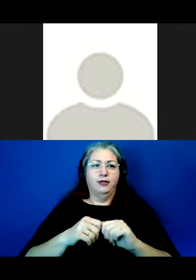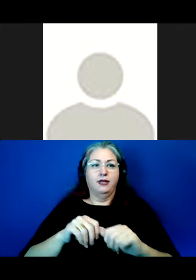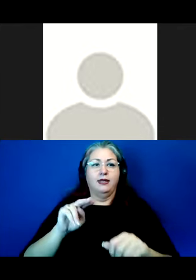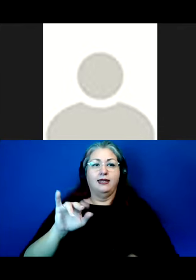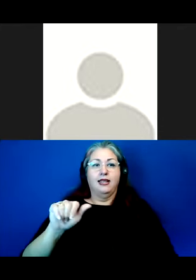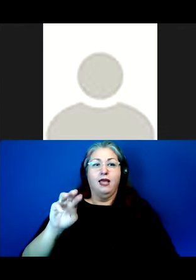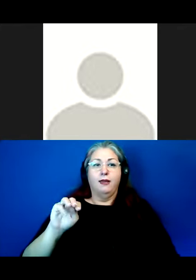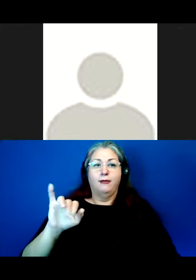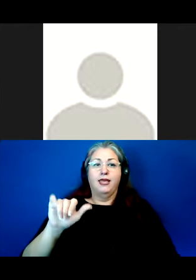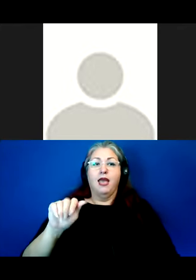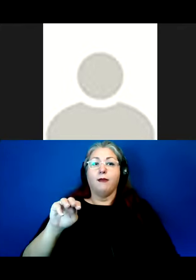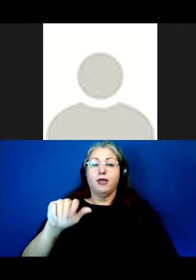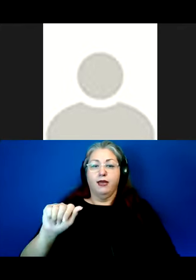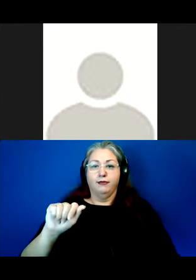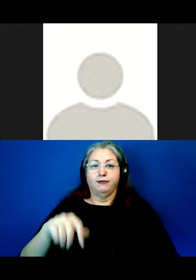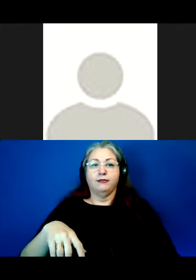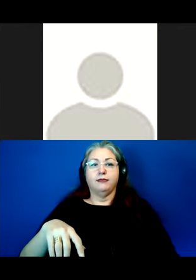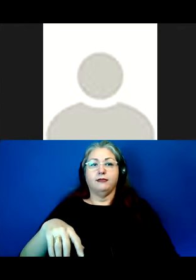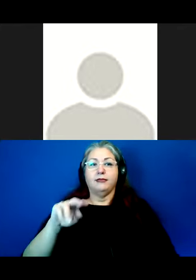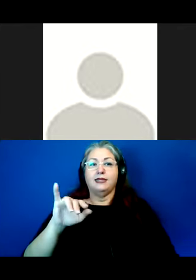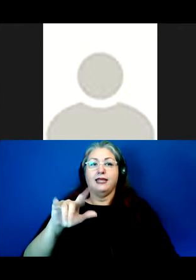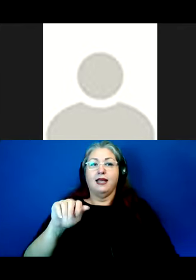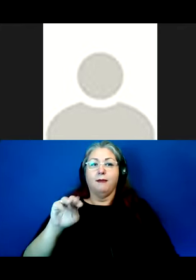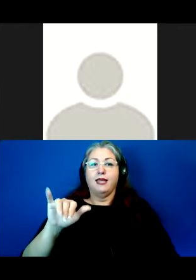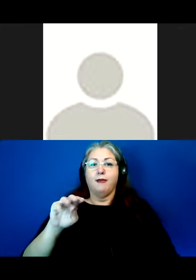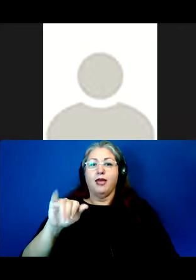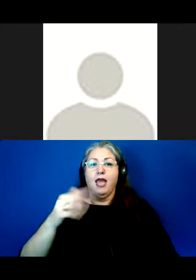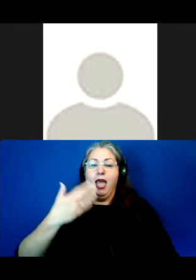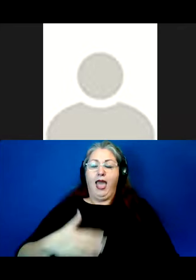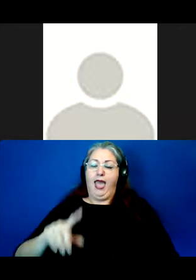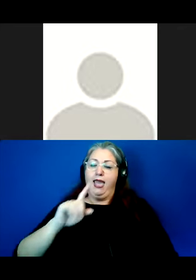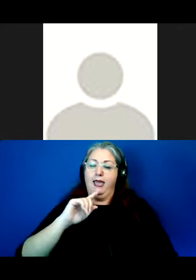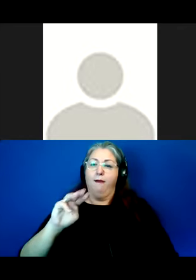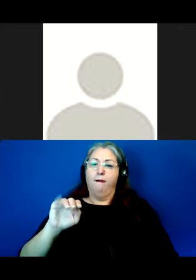Nila Nyamia. Nila Nyamia. I am Miami.